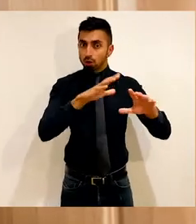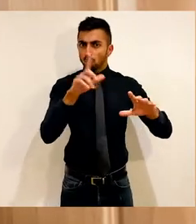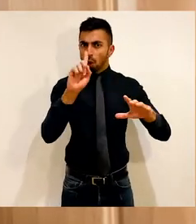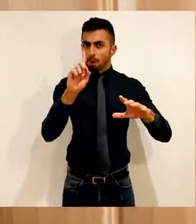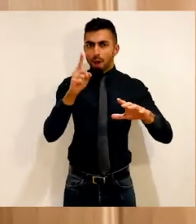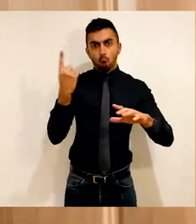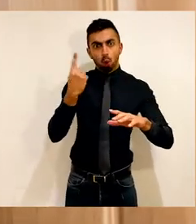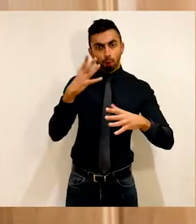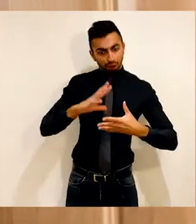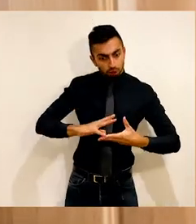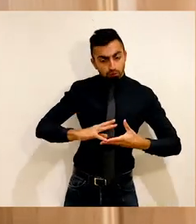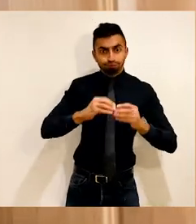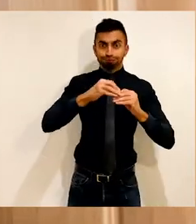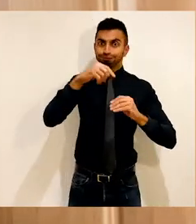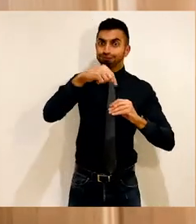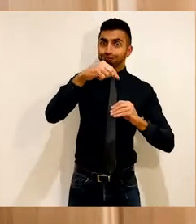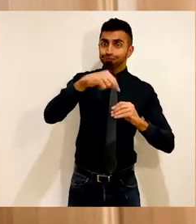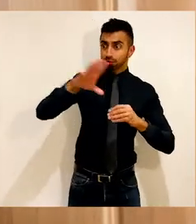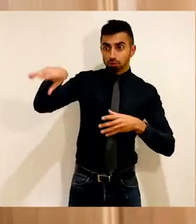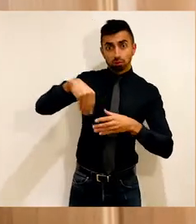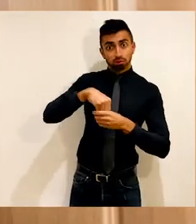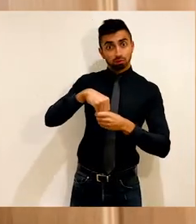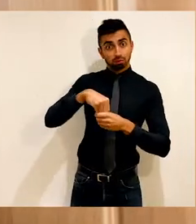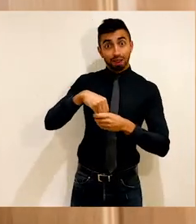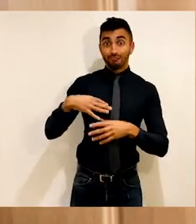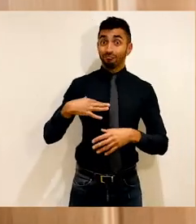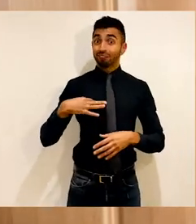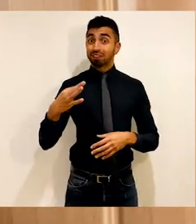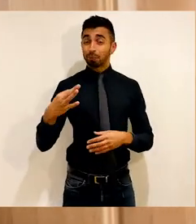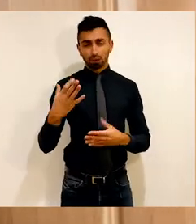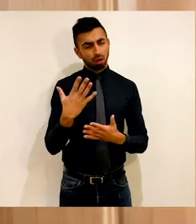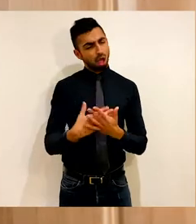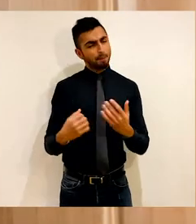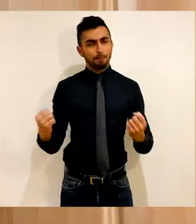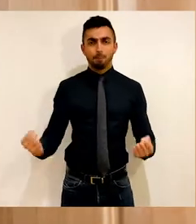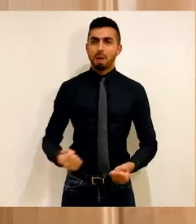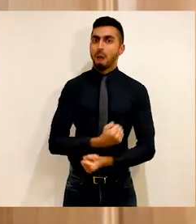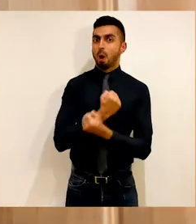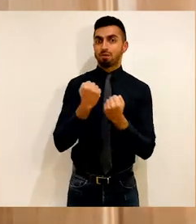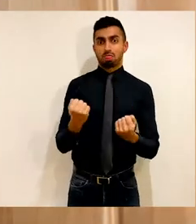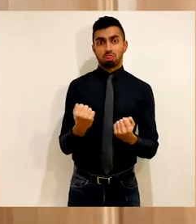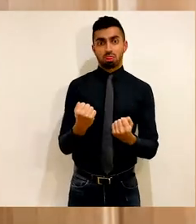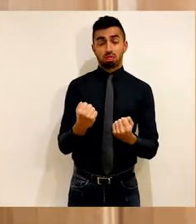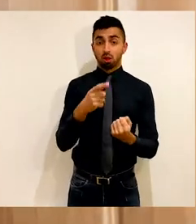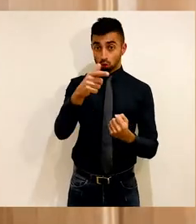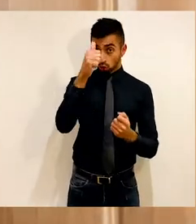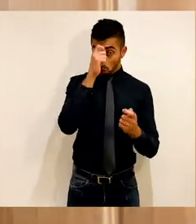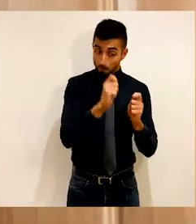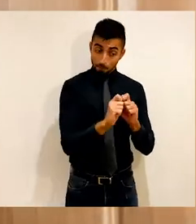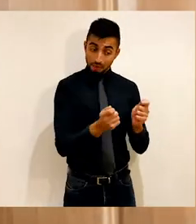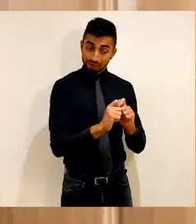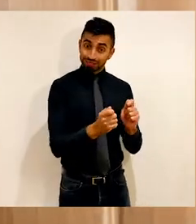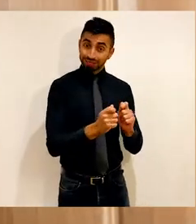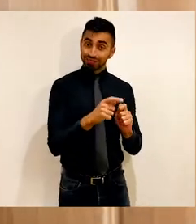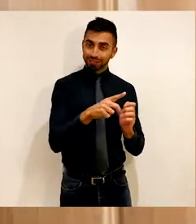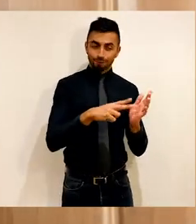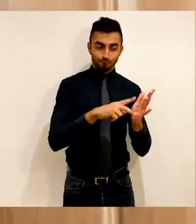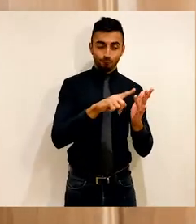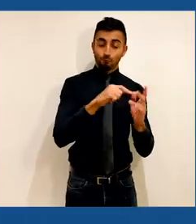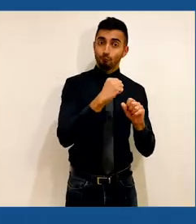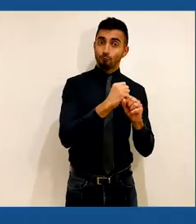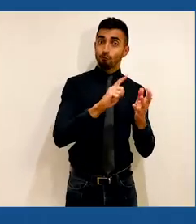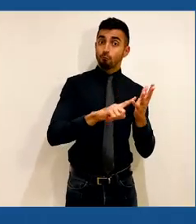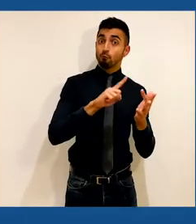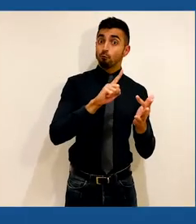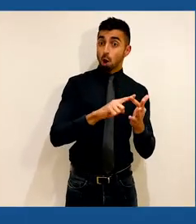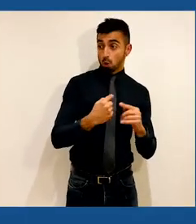Visibility and representation have power. In 2019, I got to be the first little person to be on the cover of Vogue.